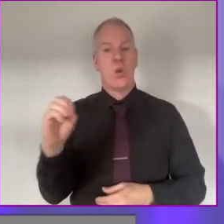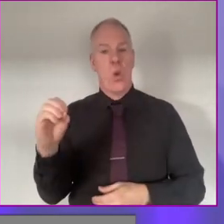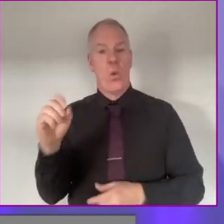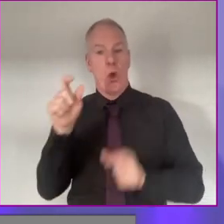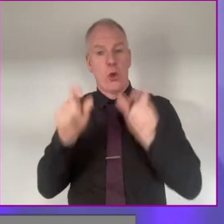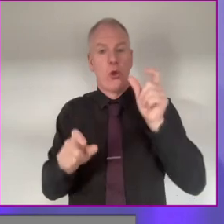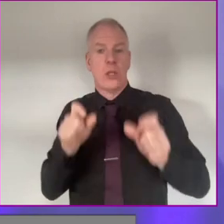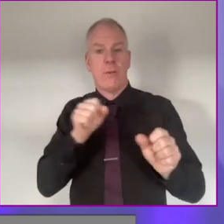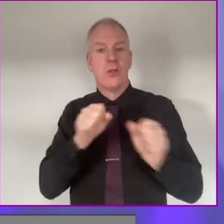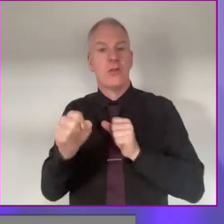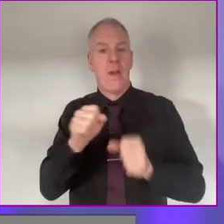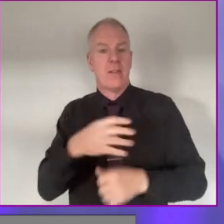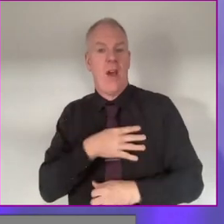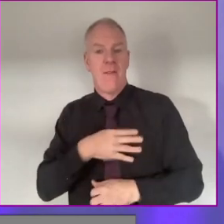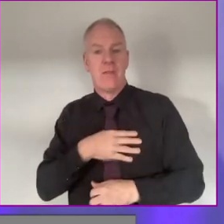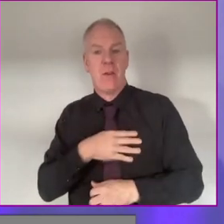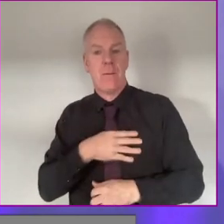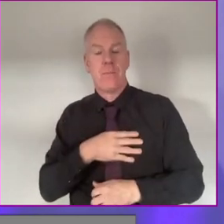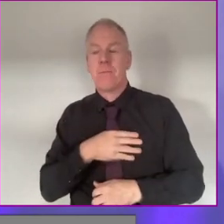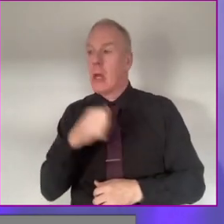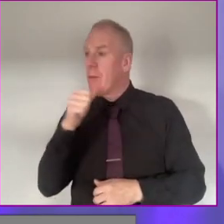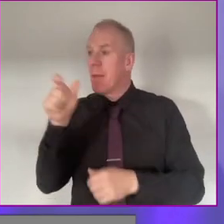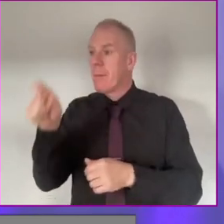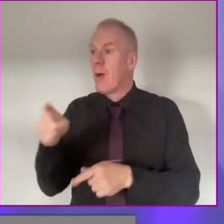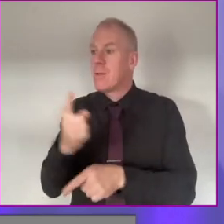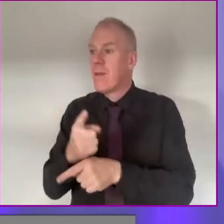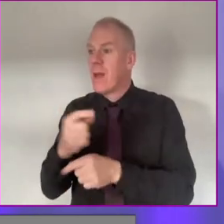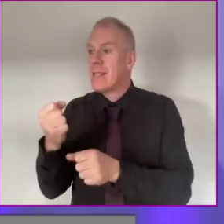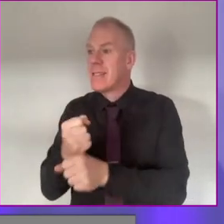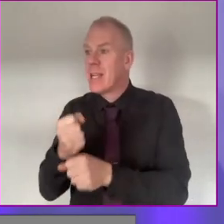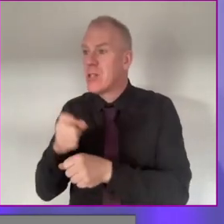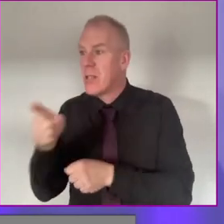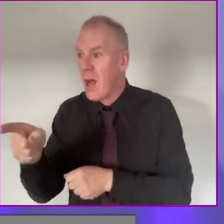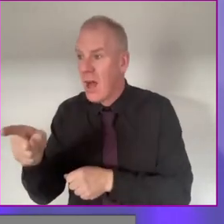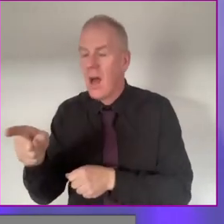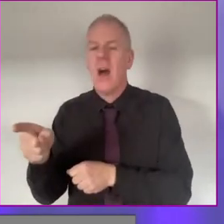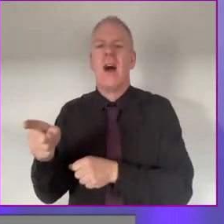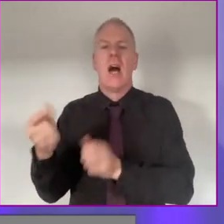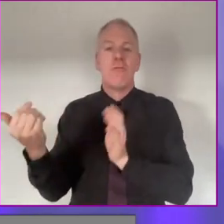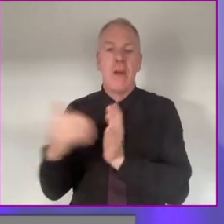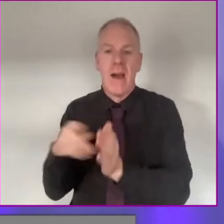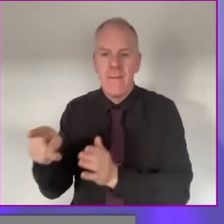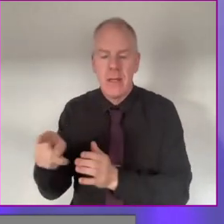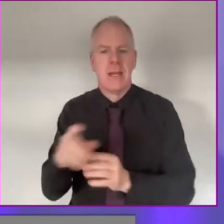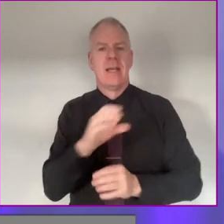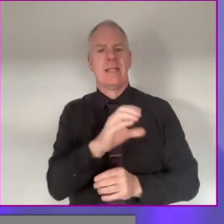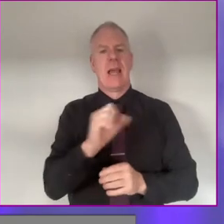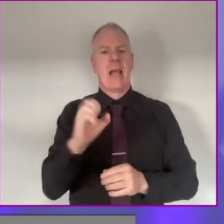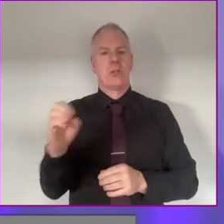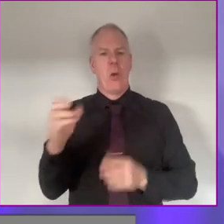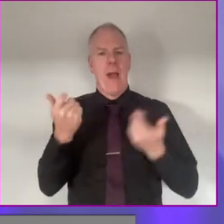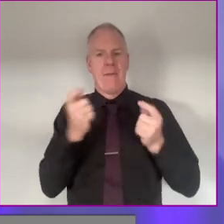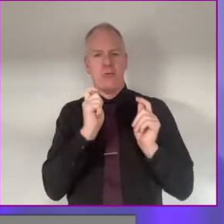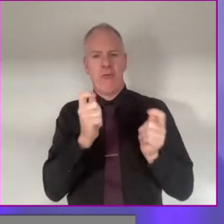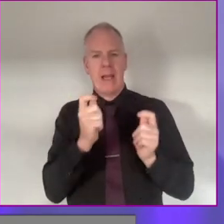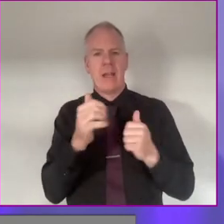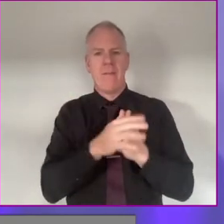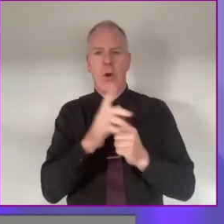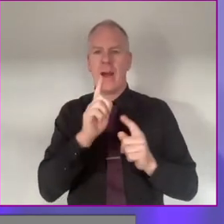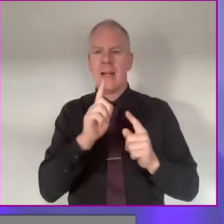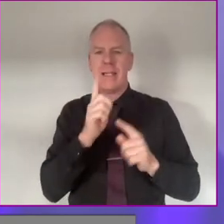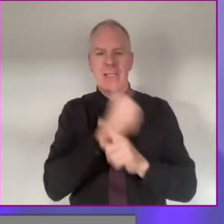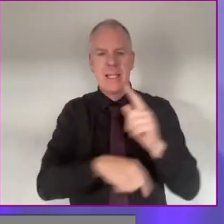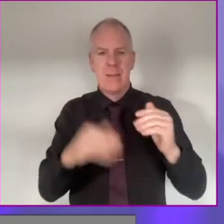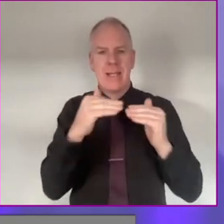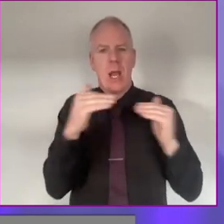CSO's presence on the train, if there isn't somebody at the station itself, the CSO is able, they're trained in disability equality